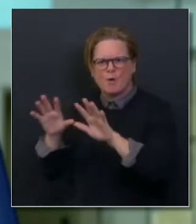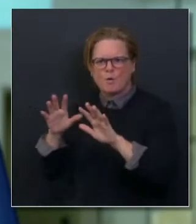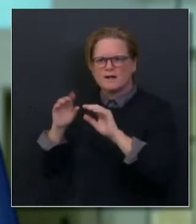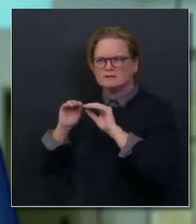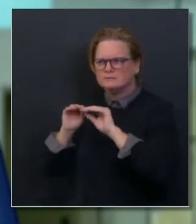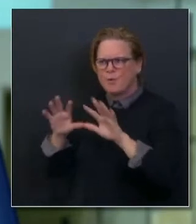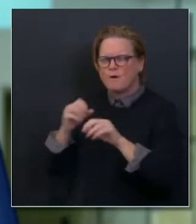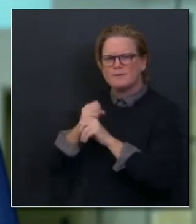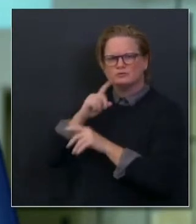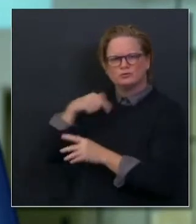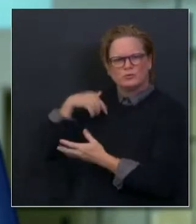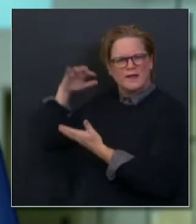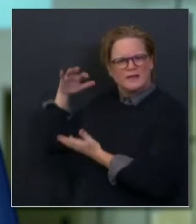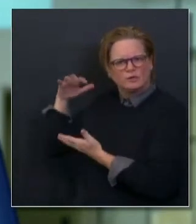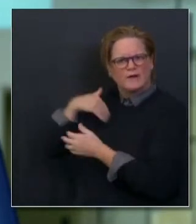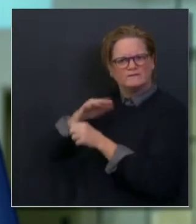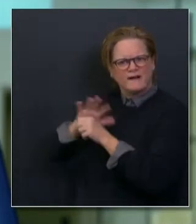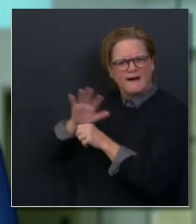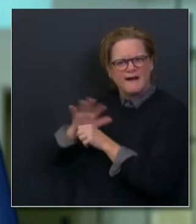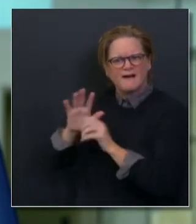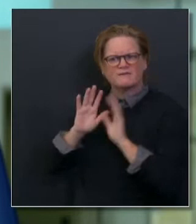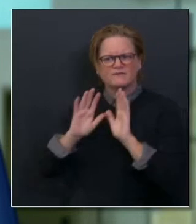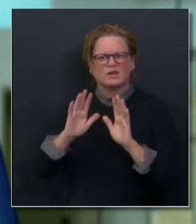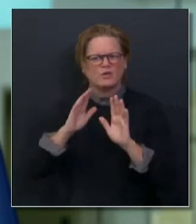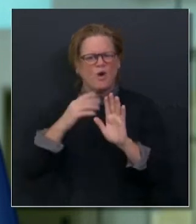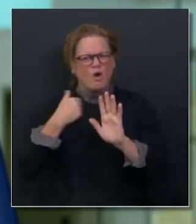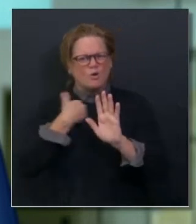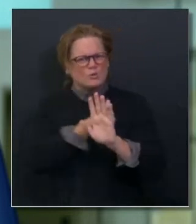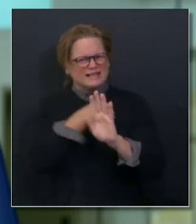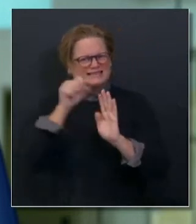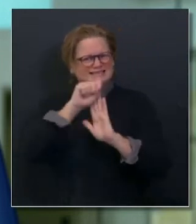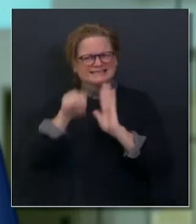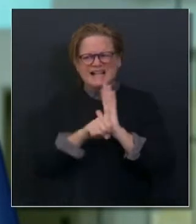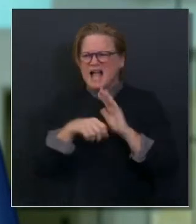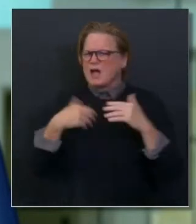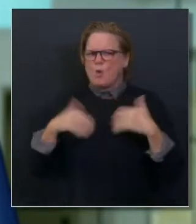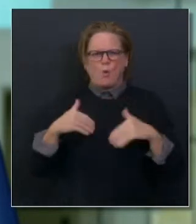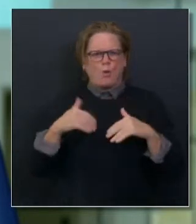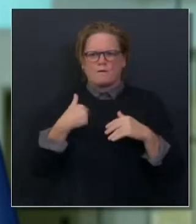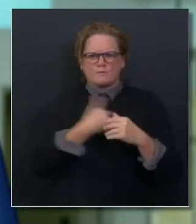doing as a state to provide additional supports and get federal support as well.